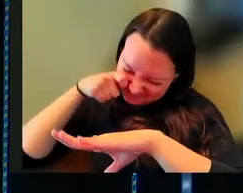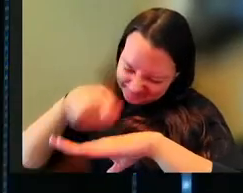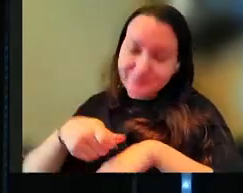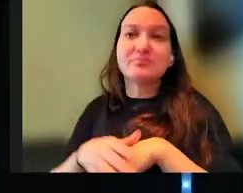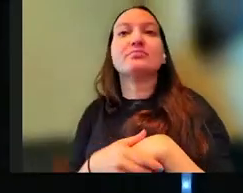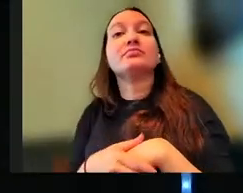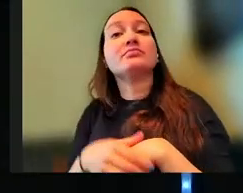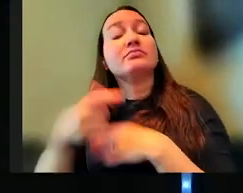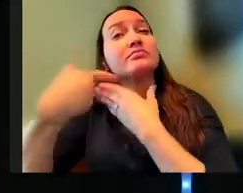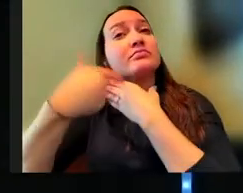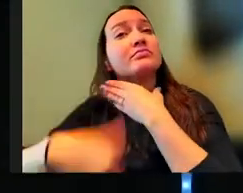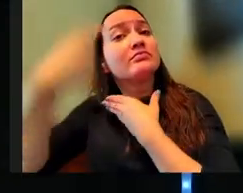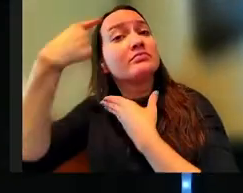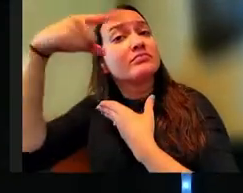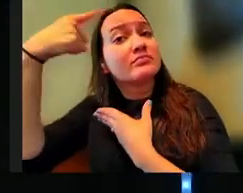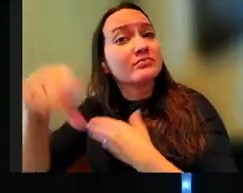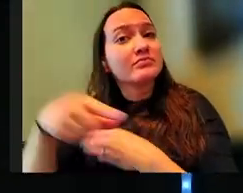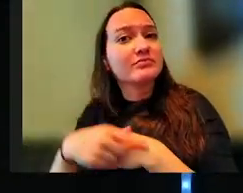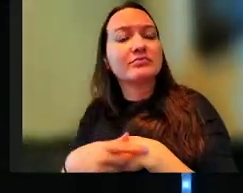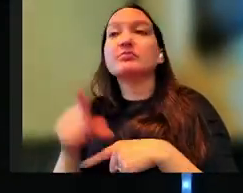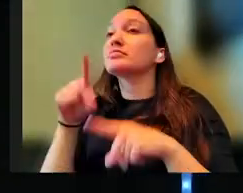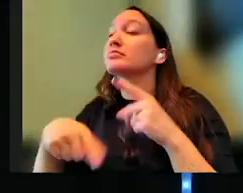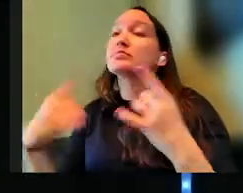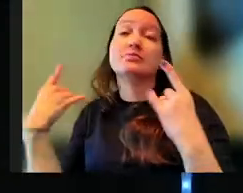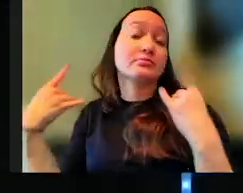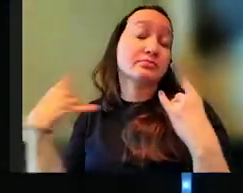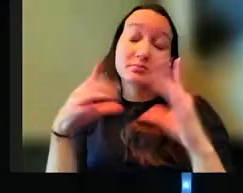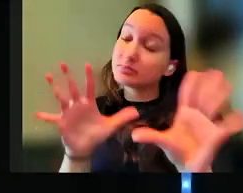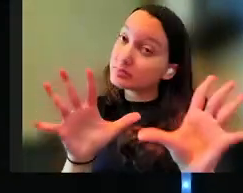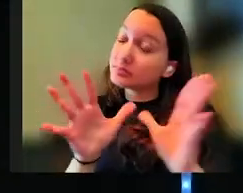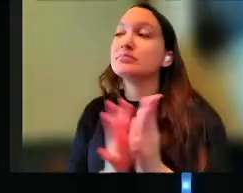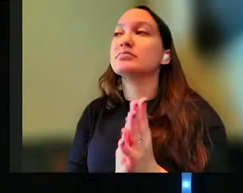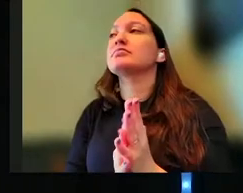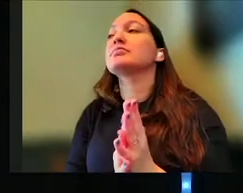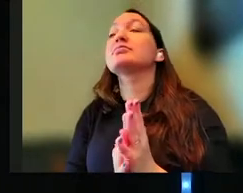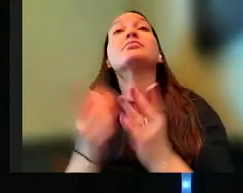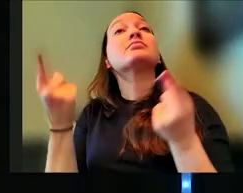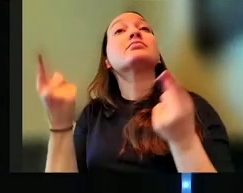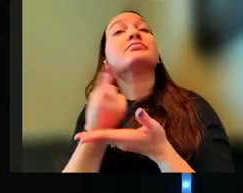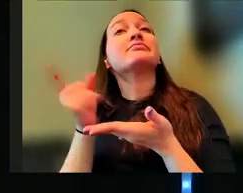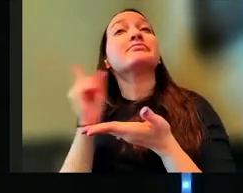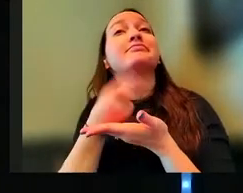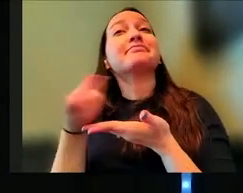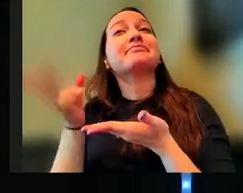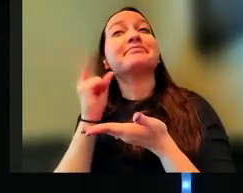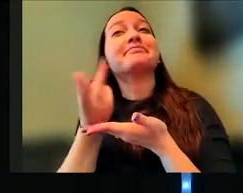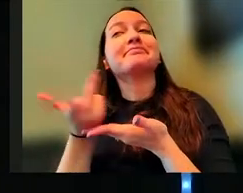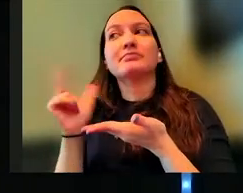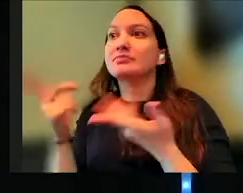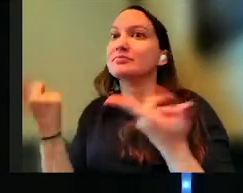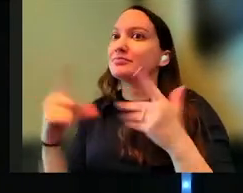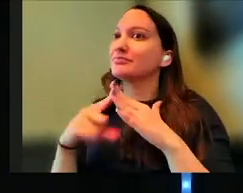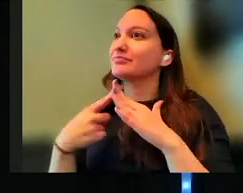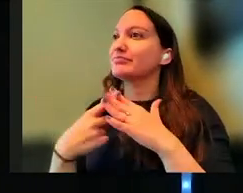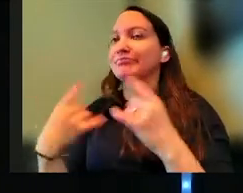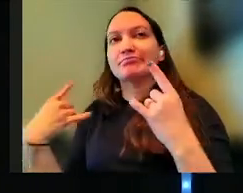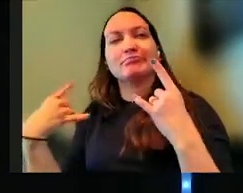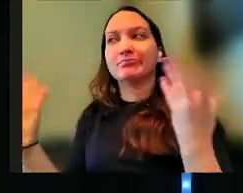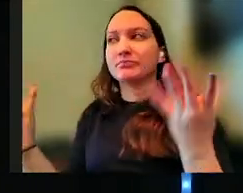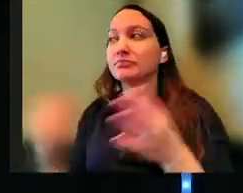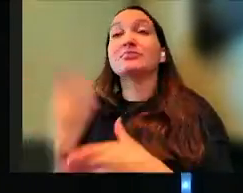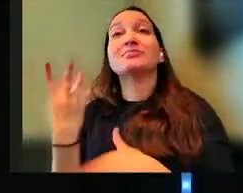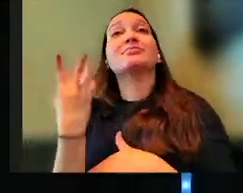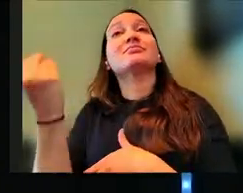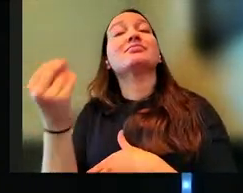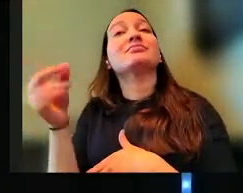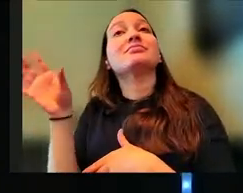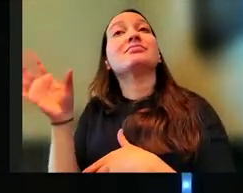this is from, okay? You can't laugh at me. A few weeks ago, it's already started. We were out at Rachel's